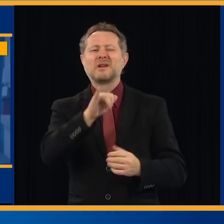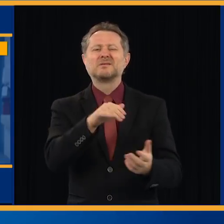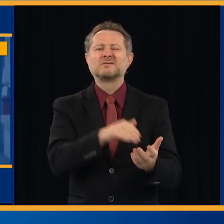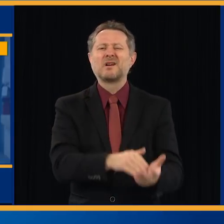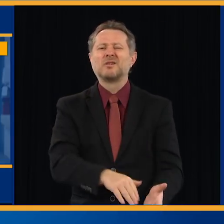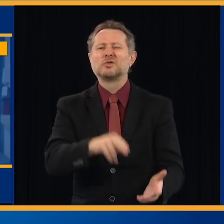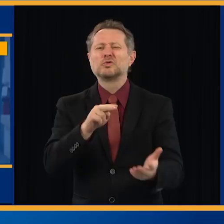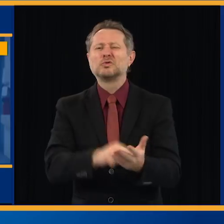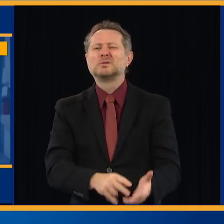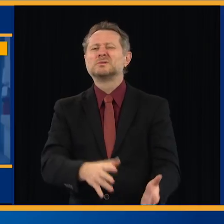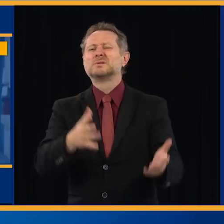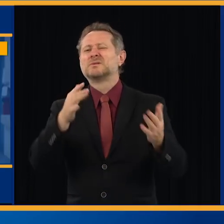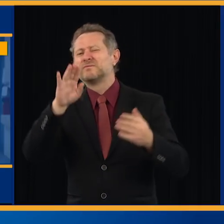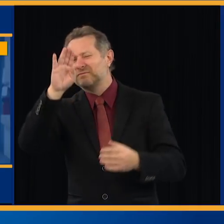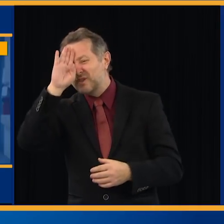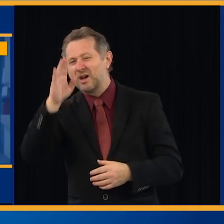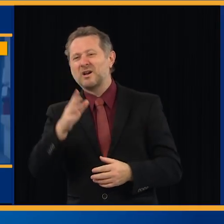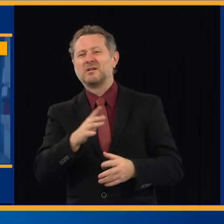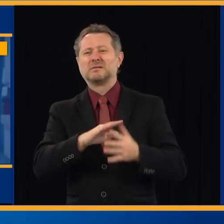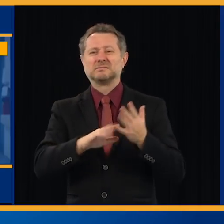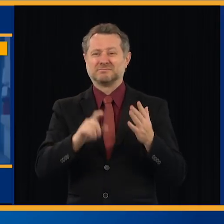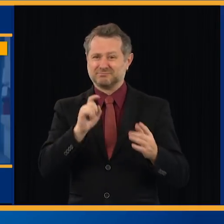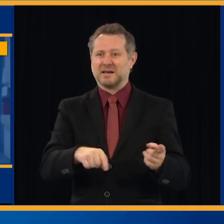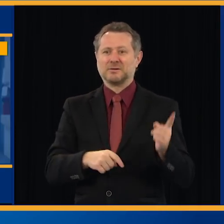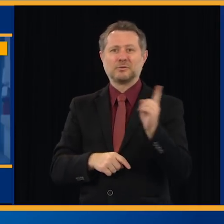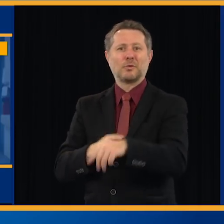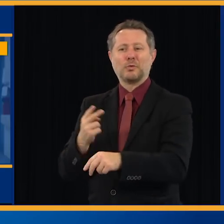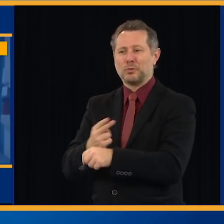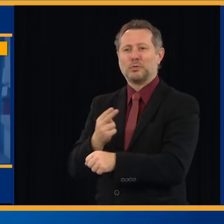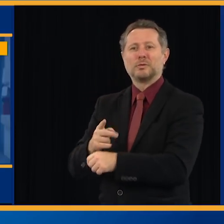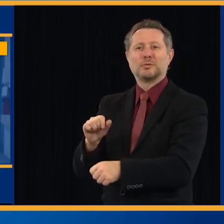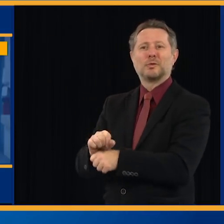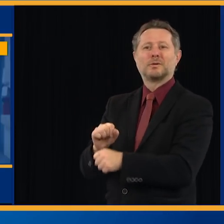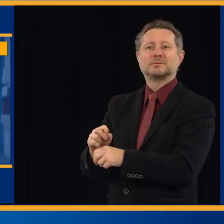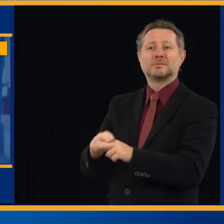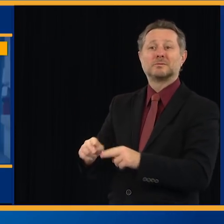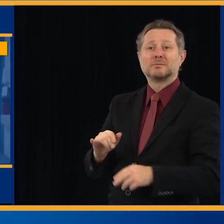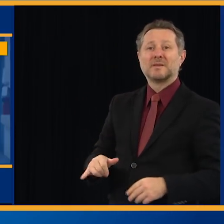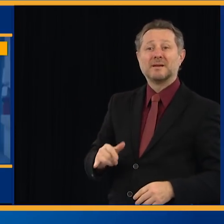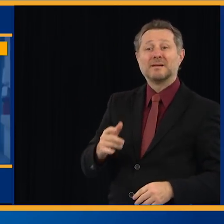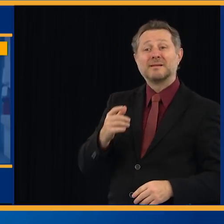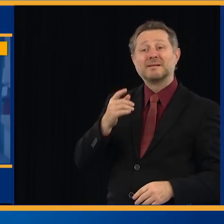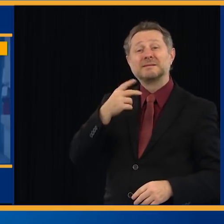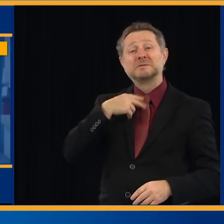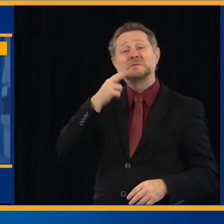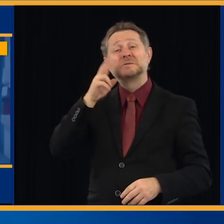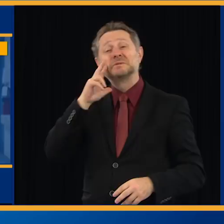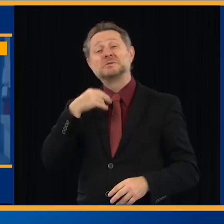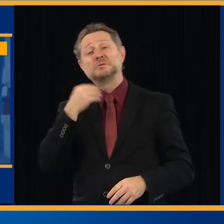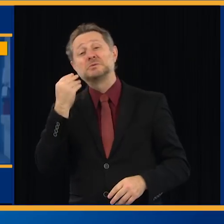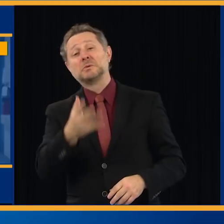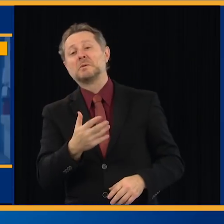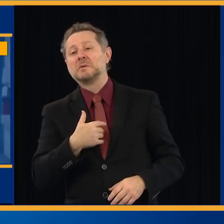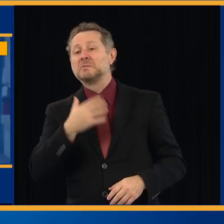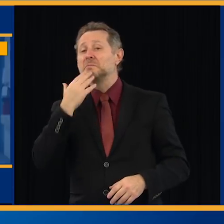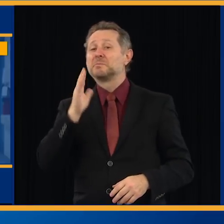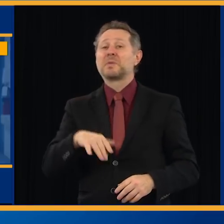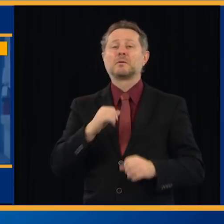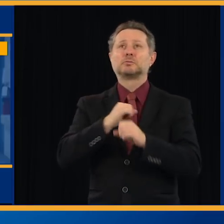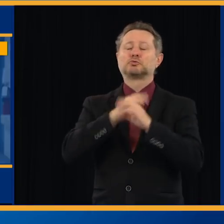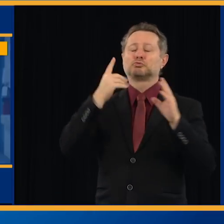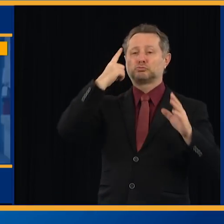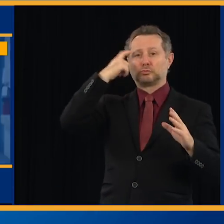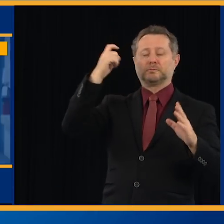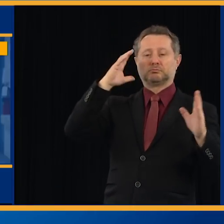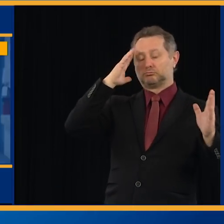I said the other day, I had two great nightmares from day one. Nightmare one, you did